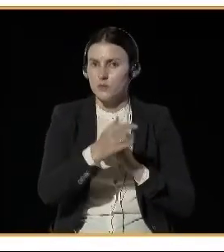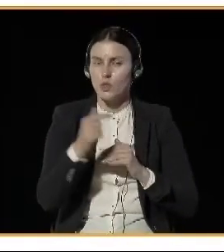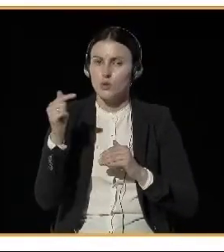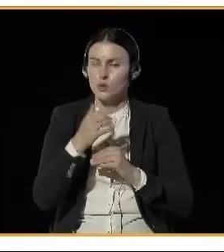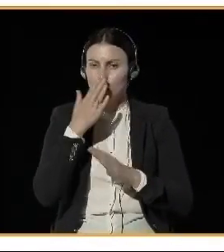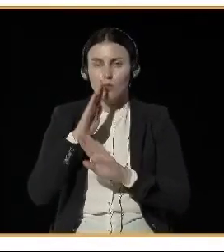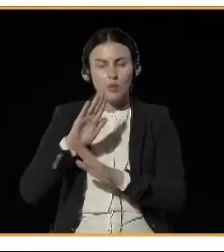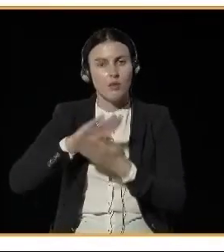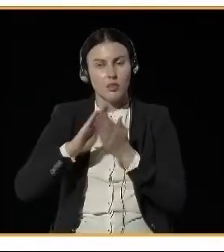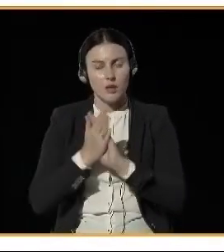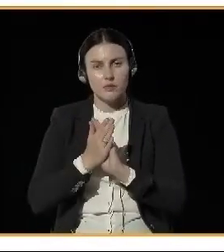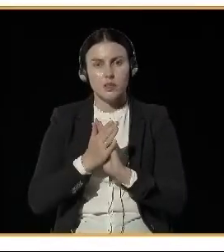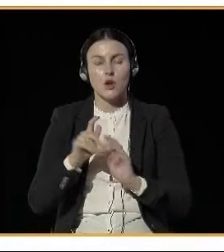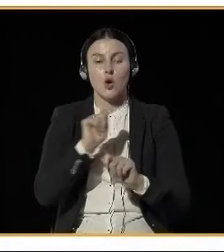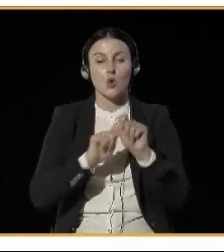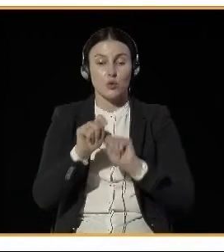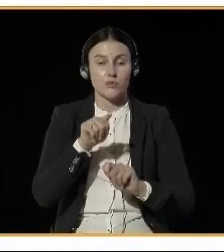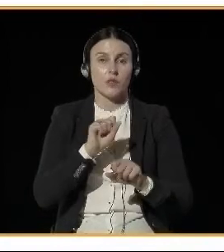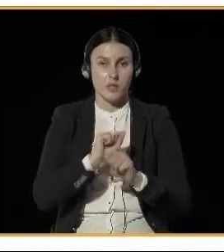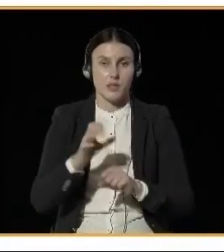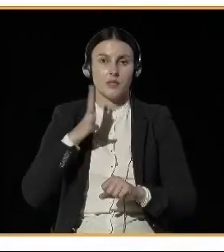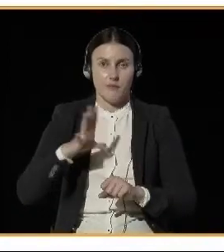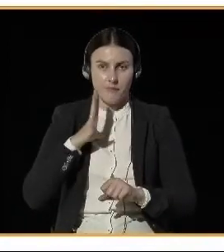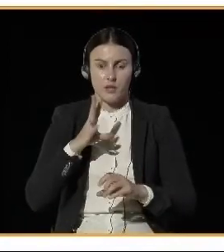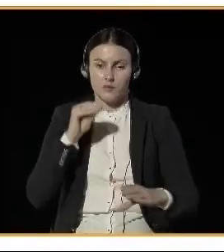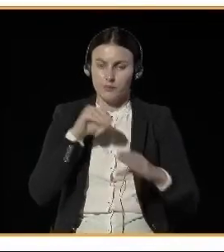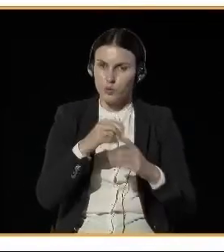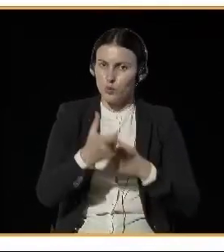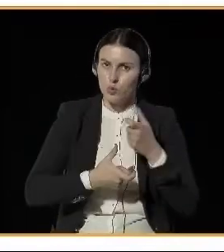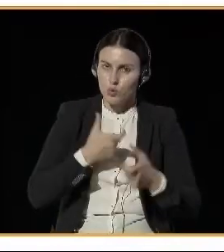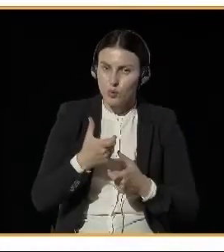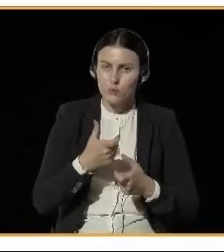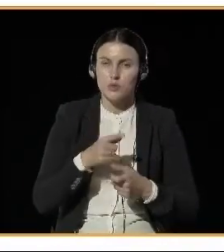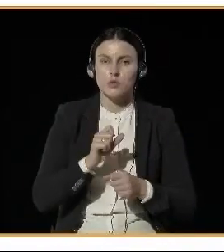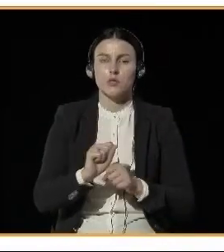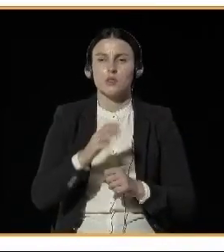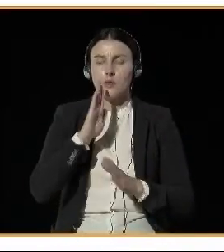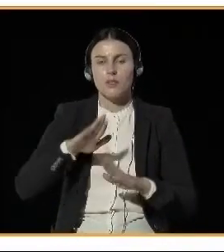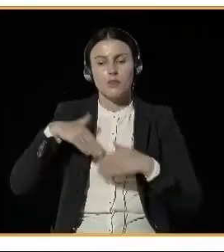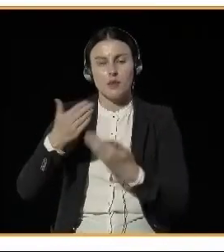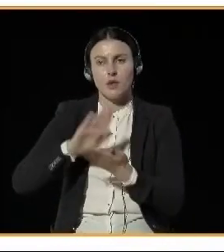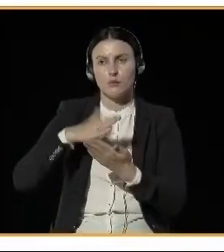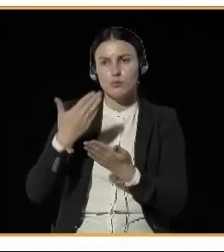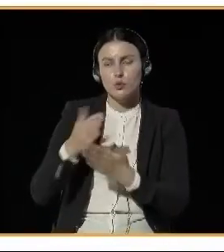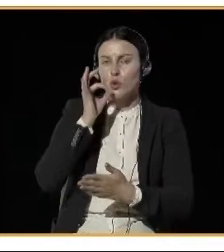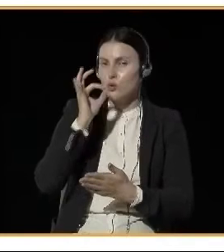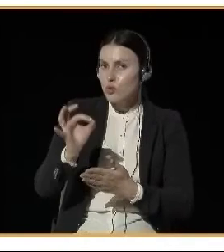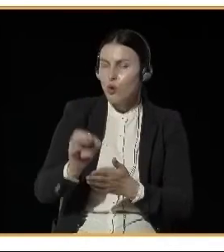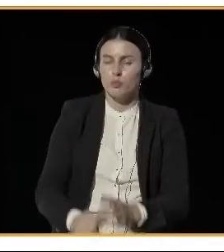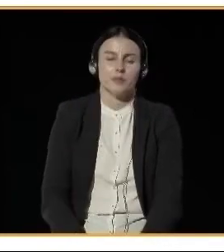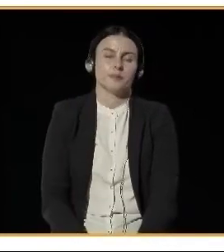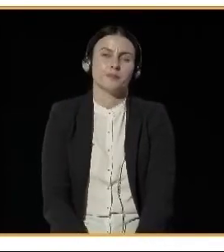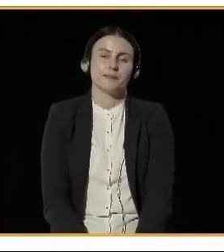have clear goals. For example, we have to write, I don't know, we will rise the